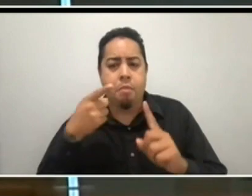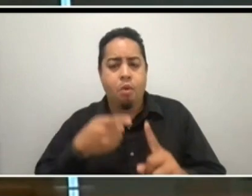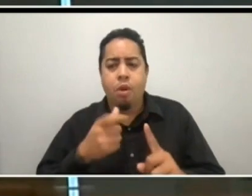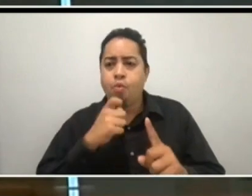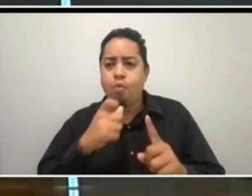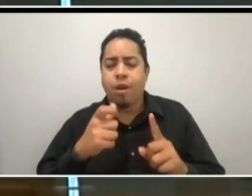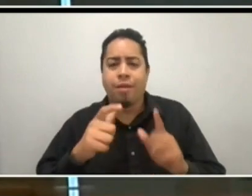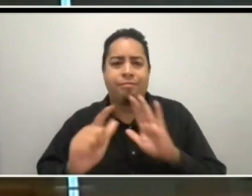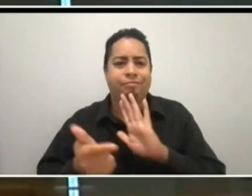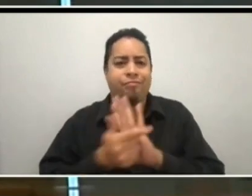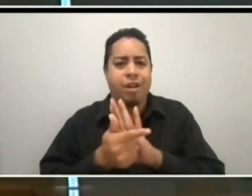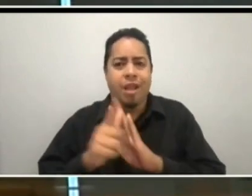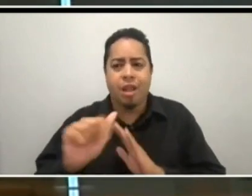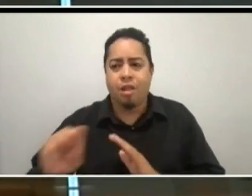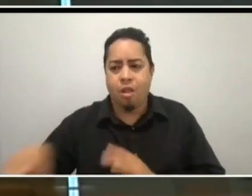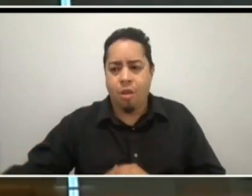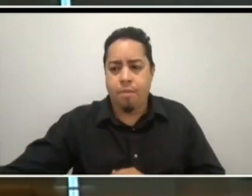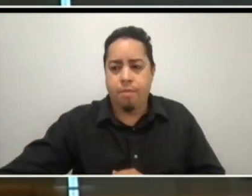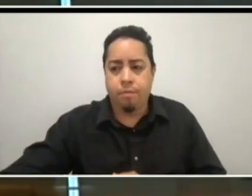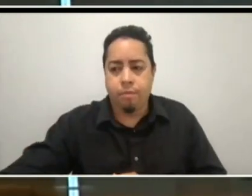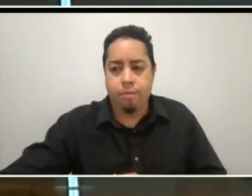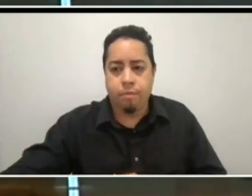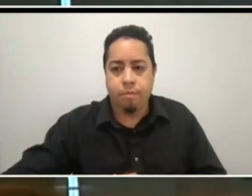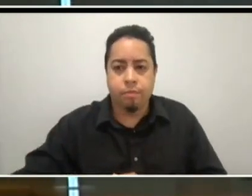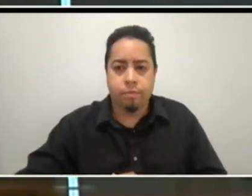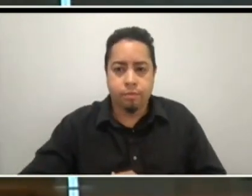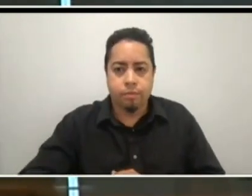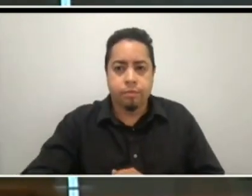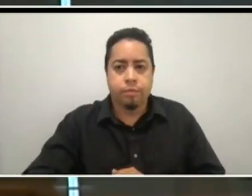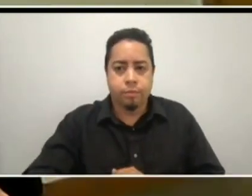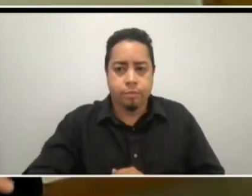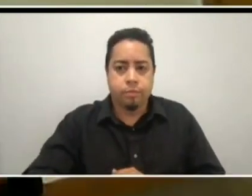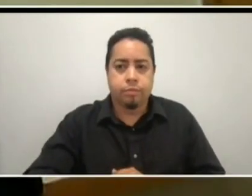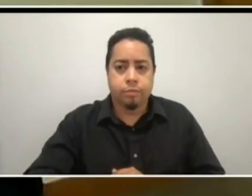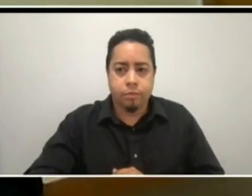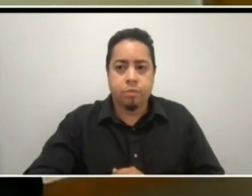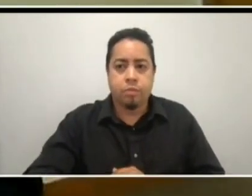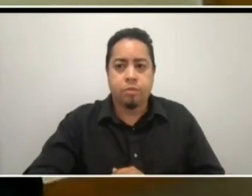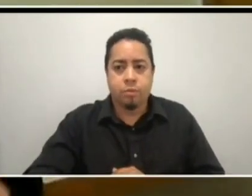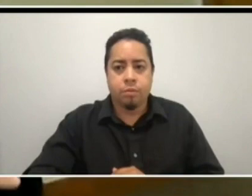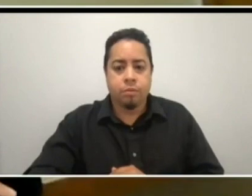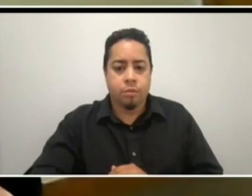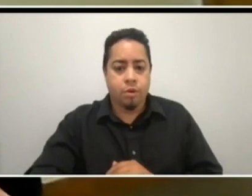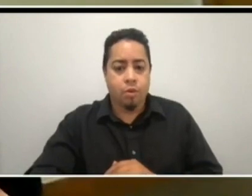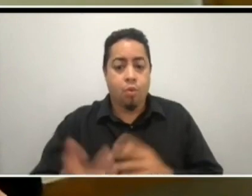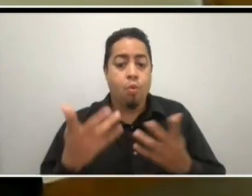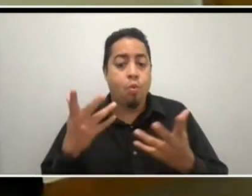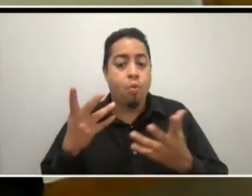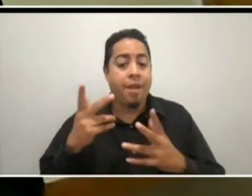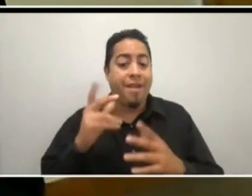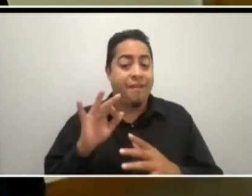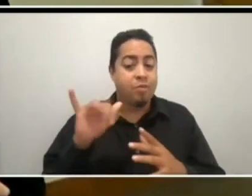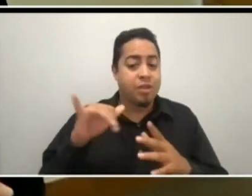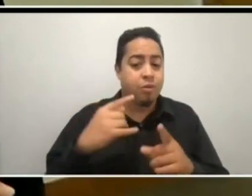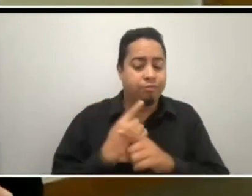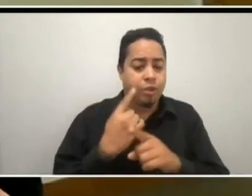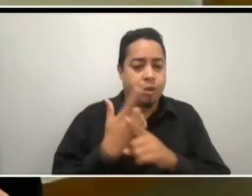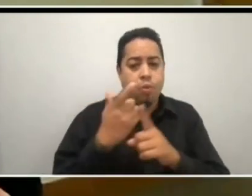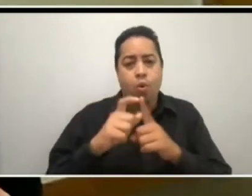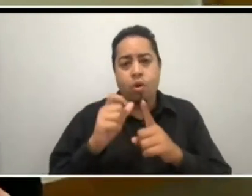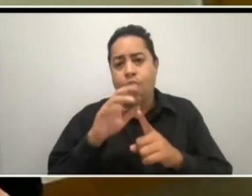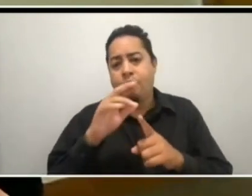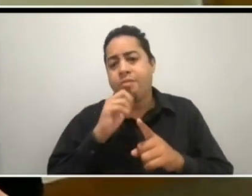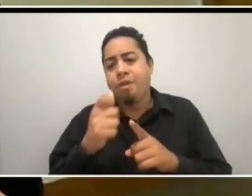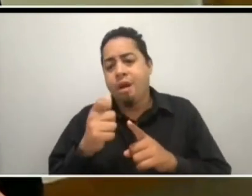Michigan law? I believe we did. Whether or not it was those exact words or not, but I think the words that